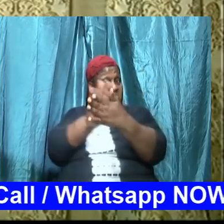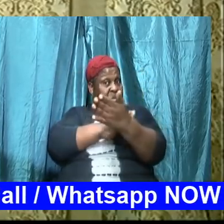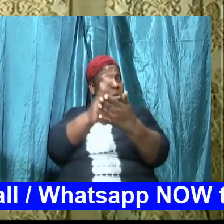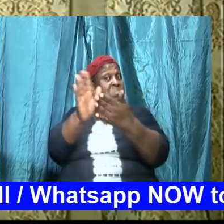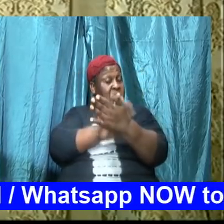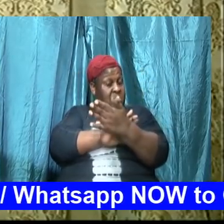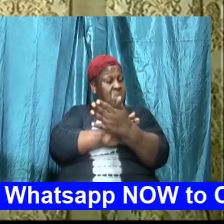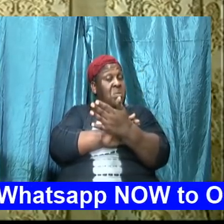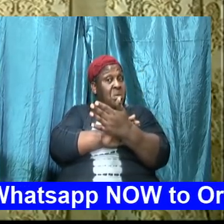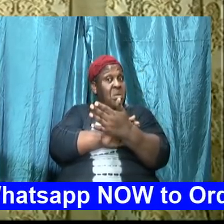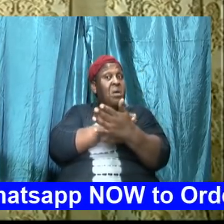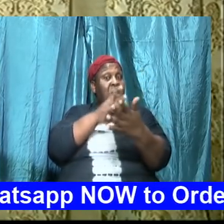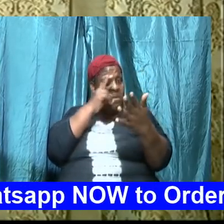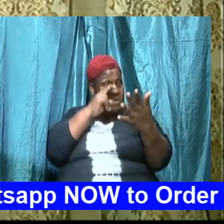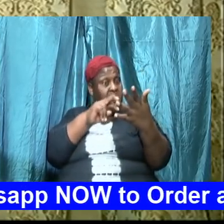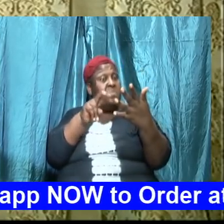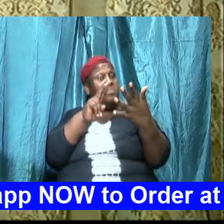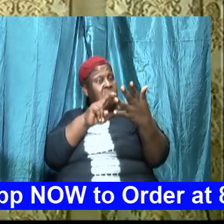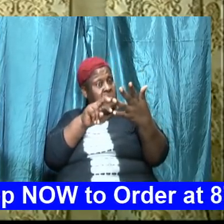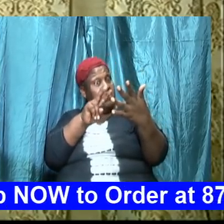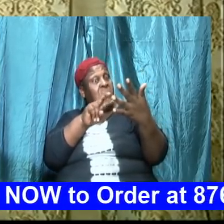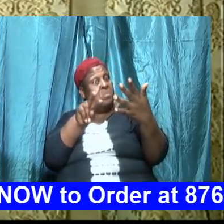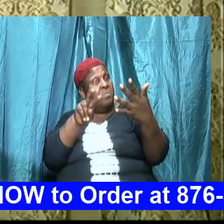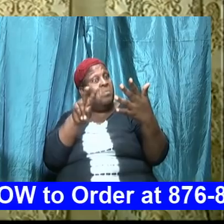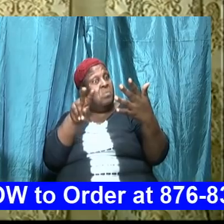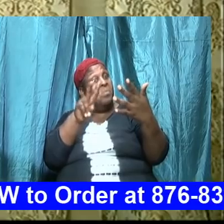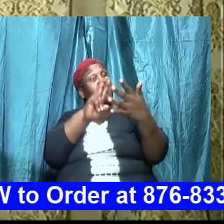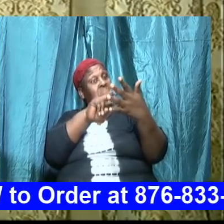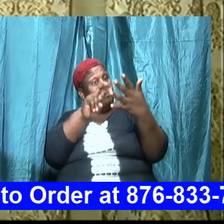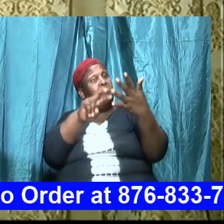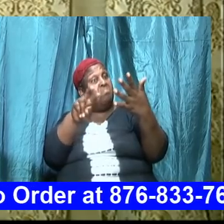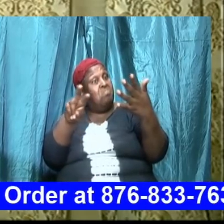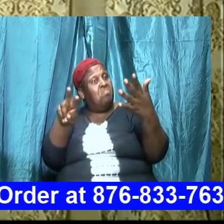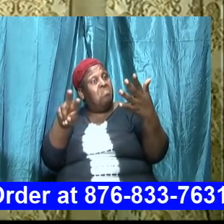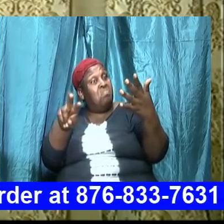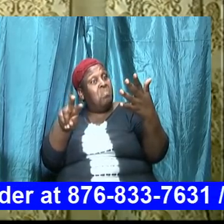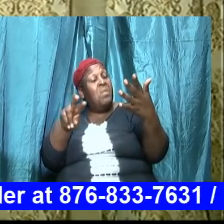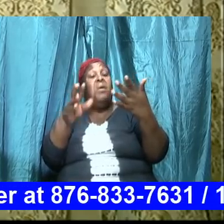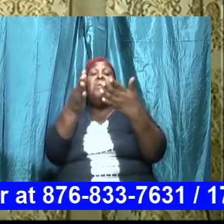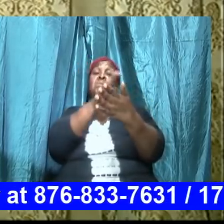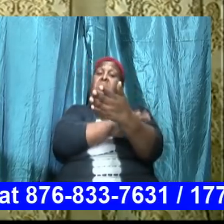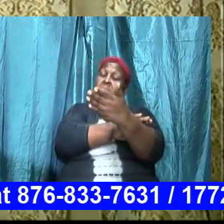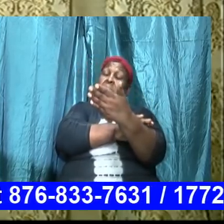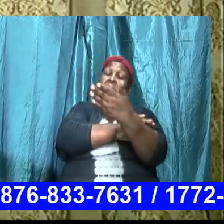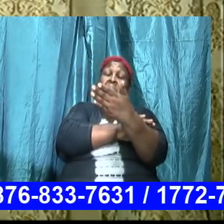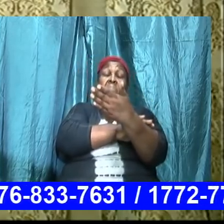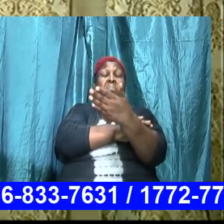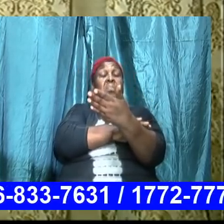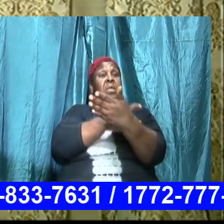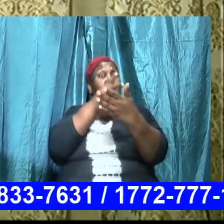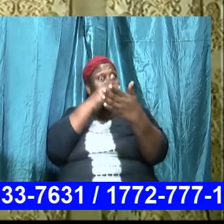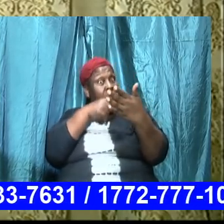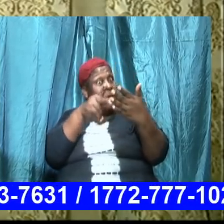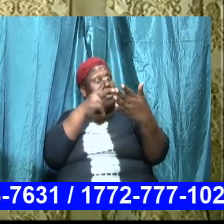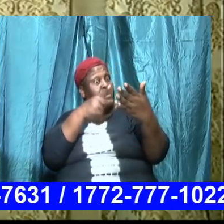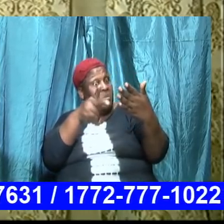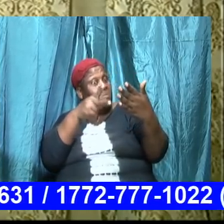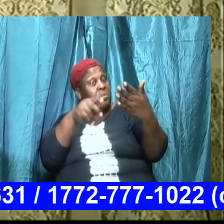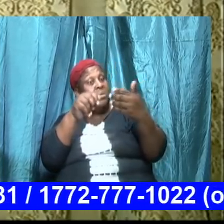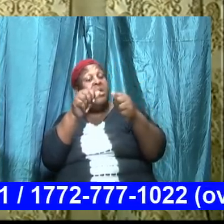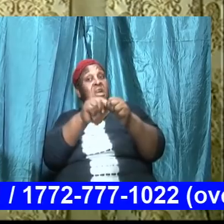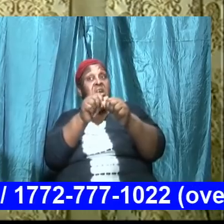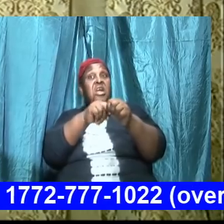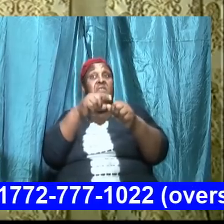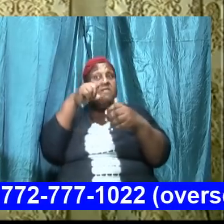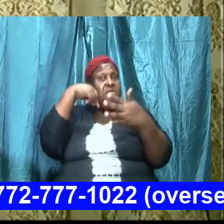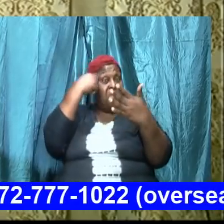announcement column because some people tell me that's where they go first and they look at every face and they read every name and look